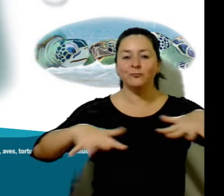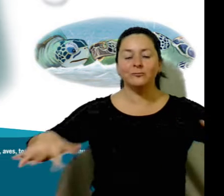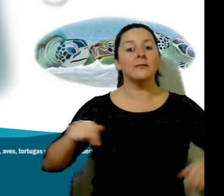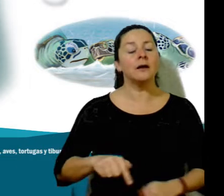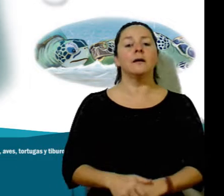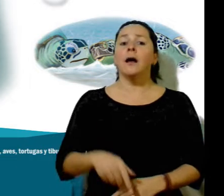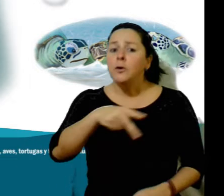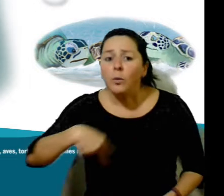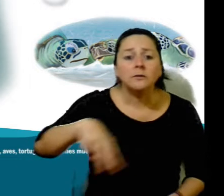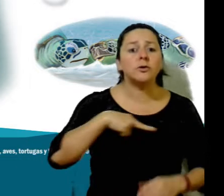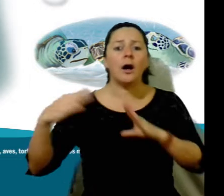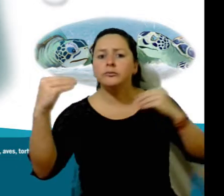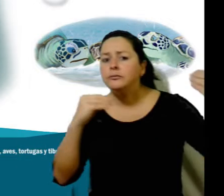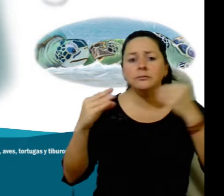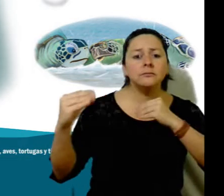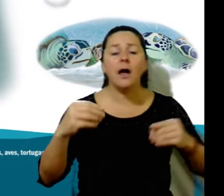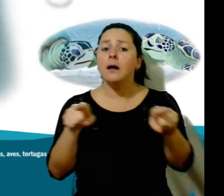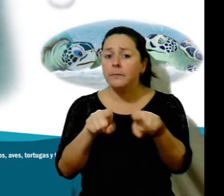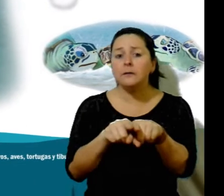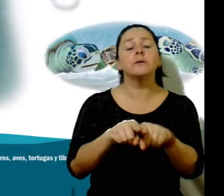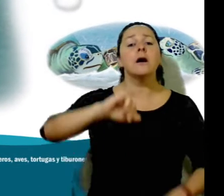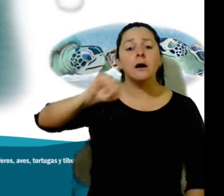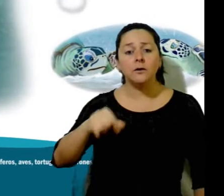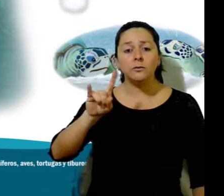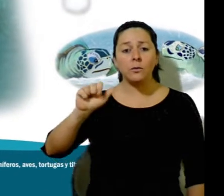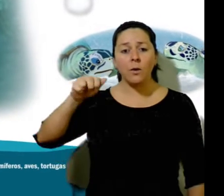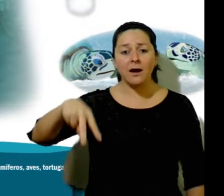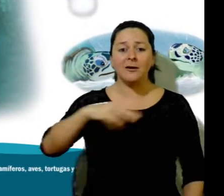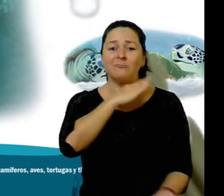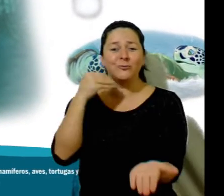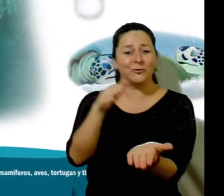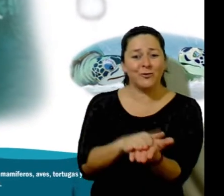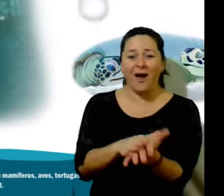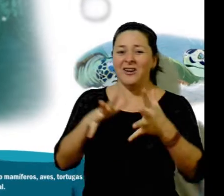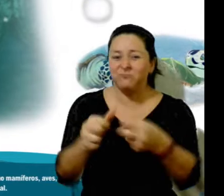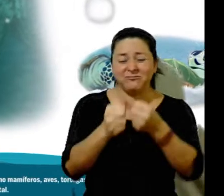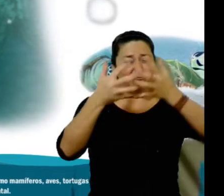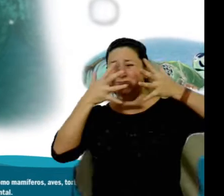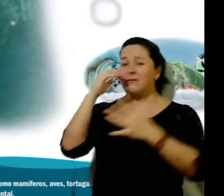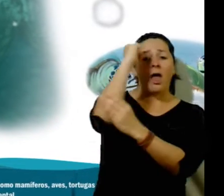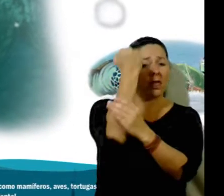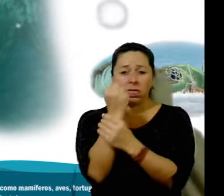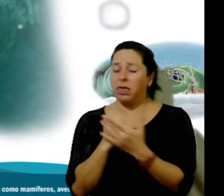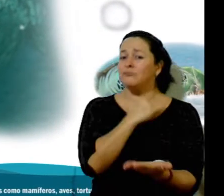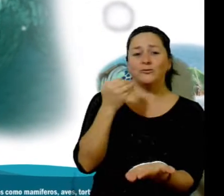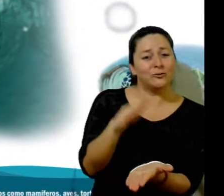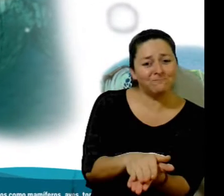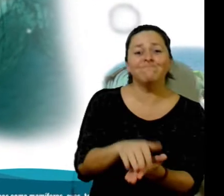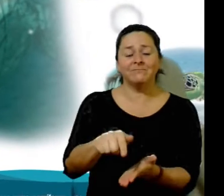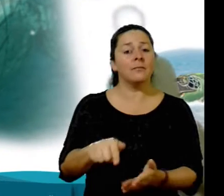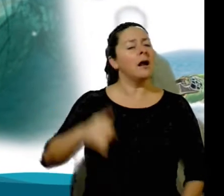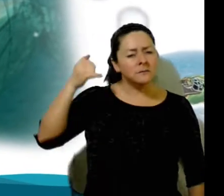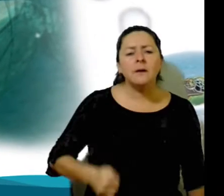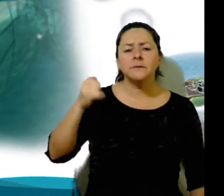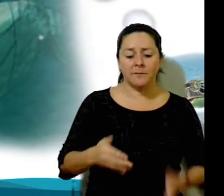The animals in the marine reserve told me that our brother Juan drowned after getting trapped in fishing nets. Together with a dolphin and